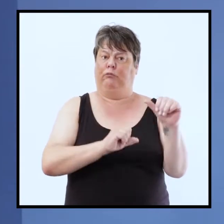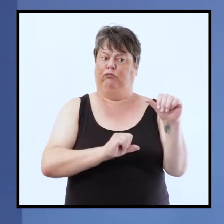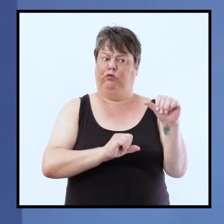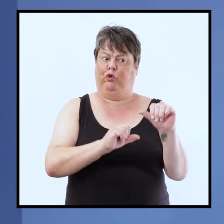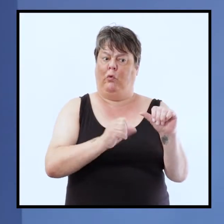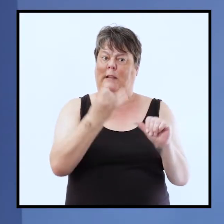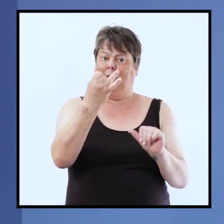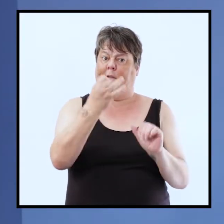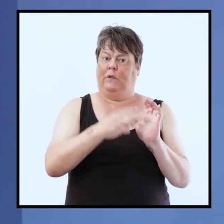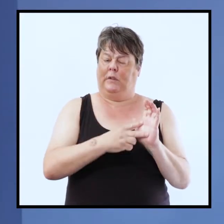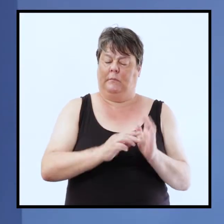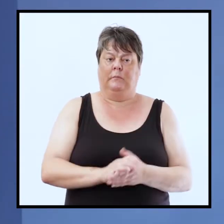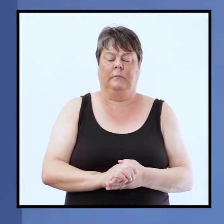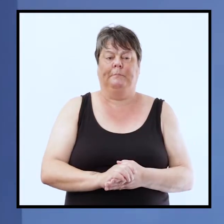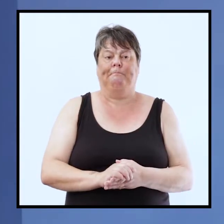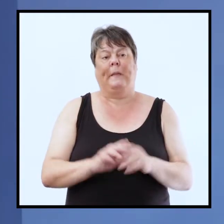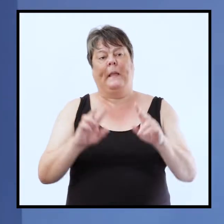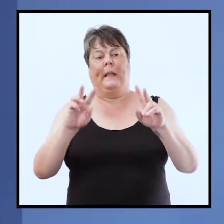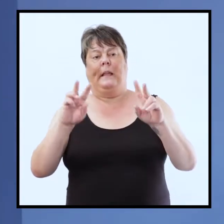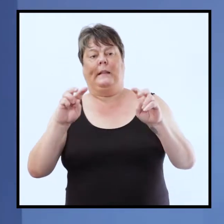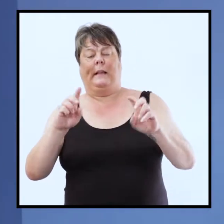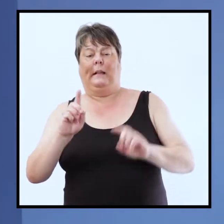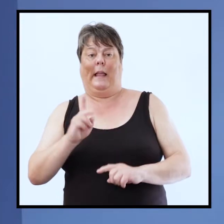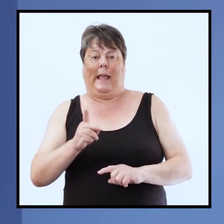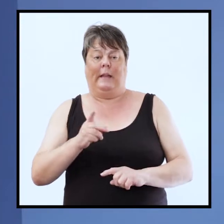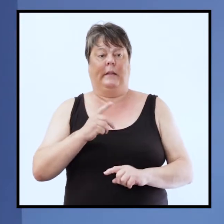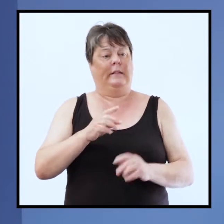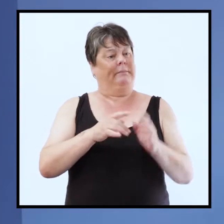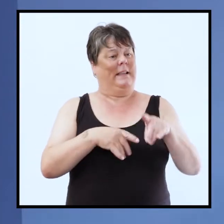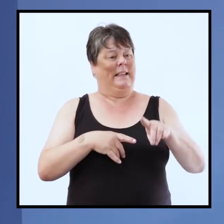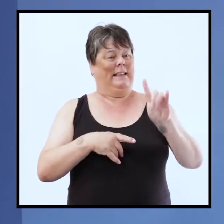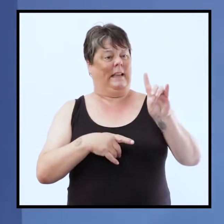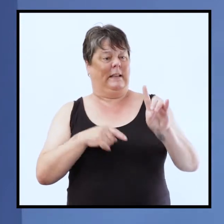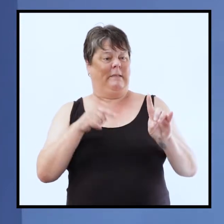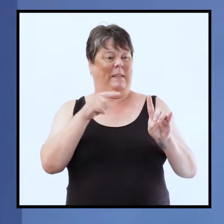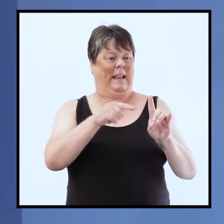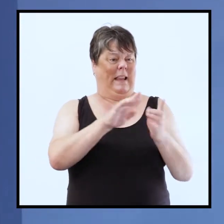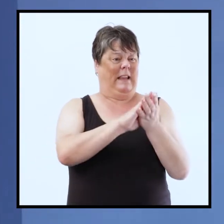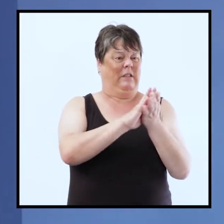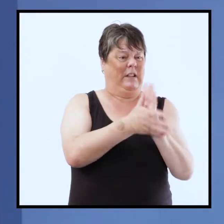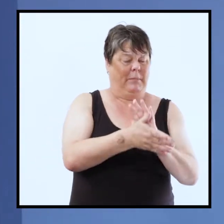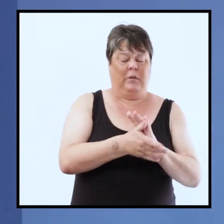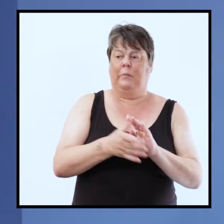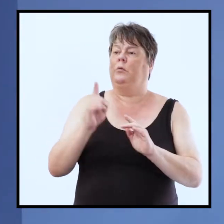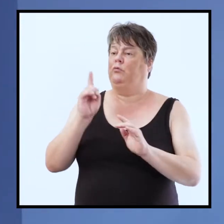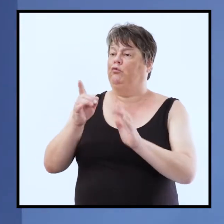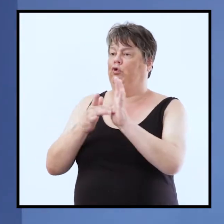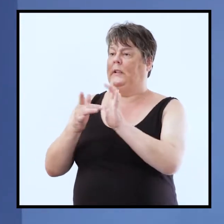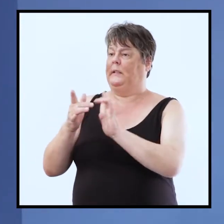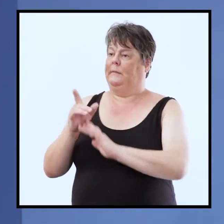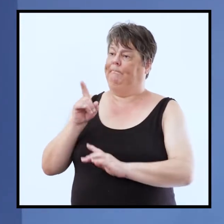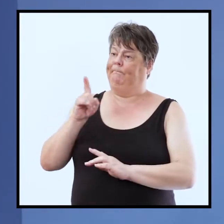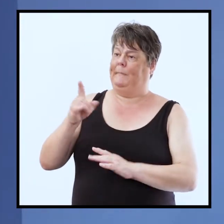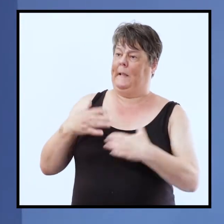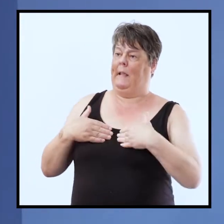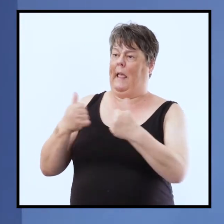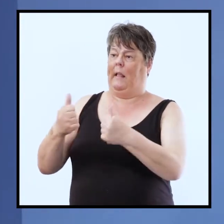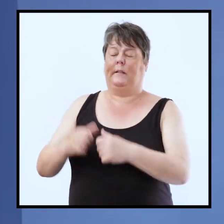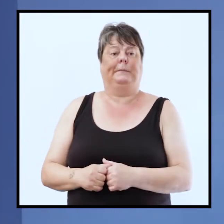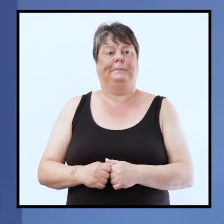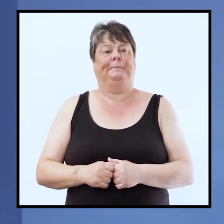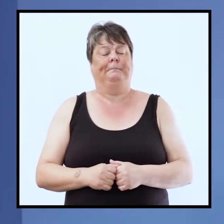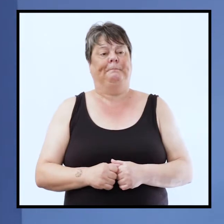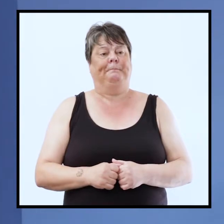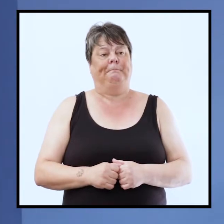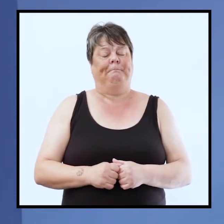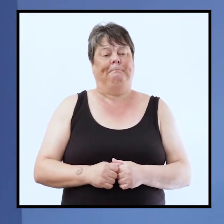and the title is crippled by satan and healed by jesus uh so i'm just going to just going